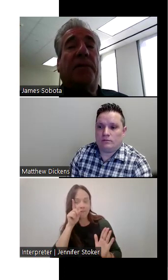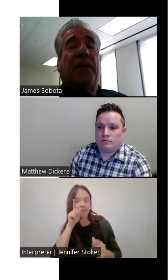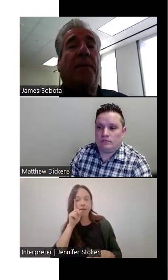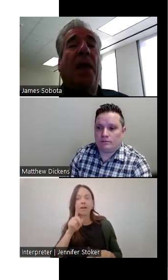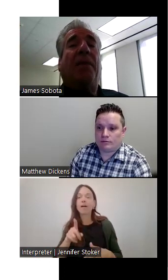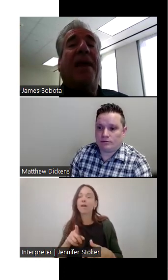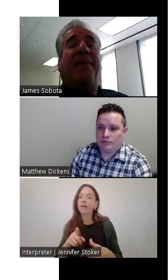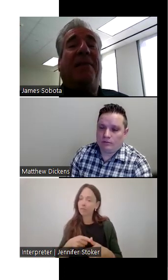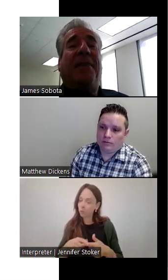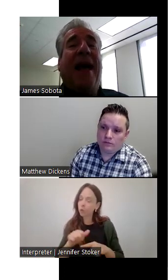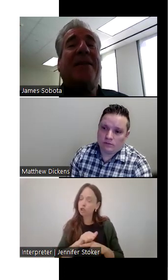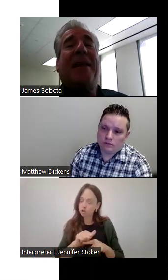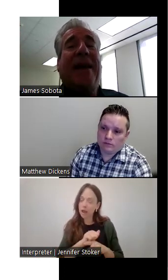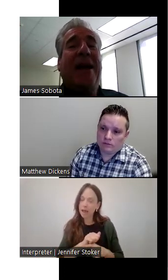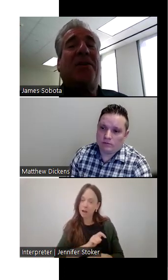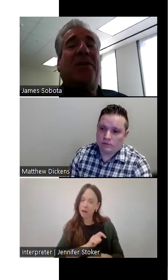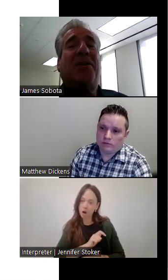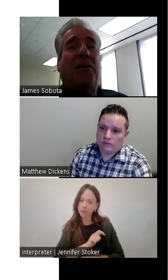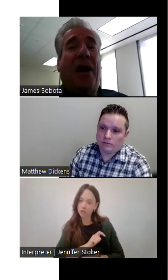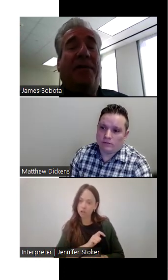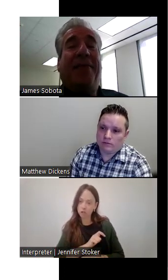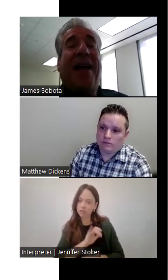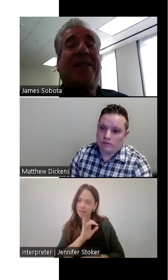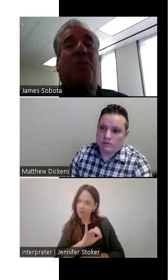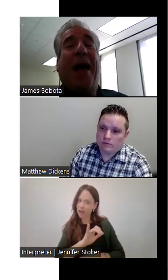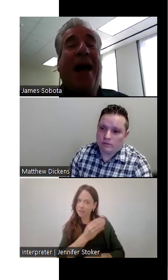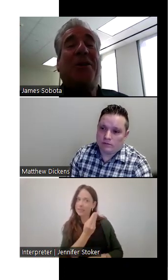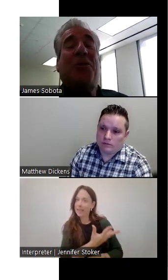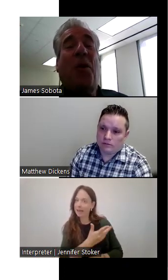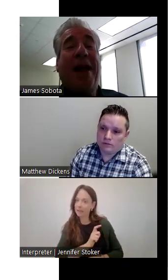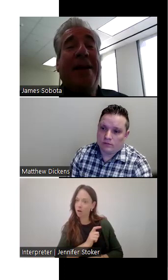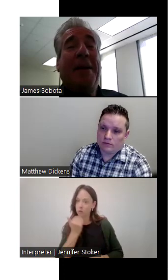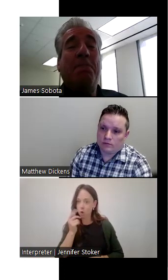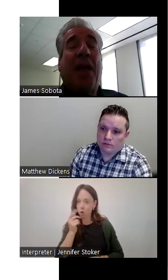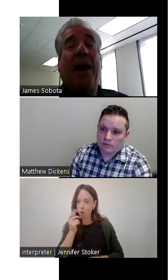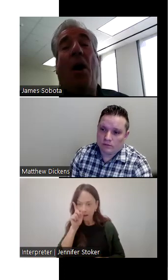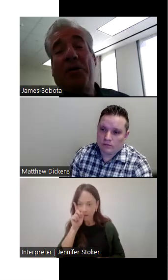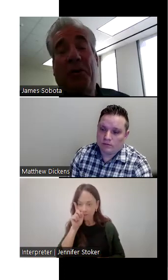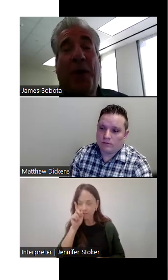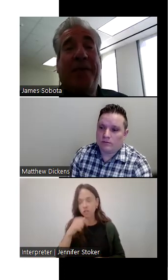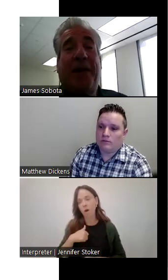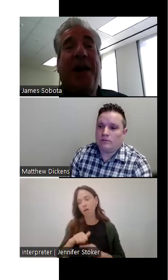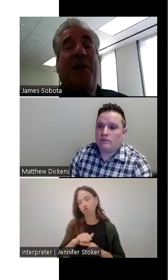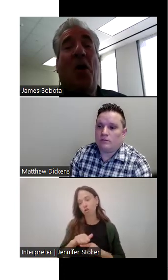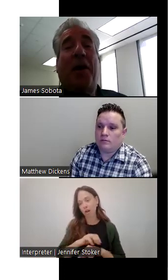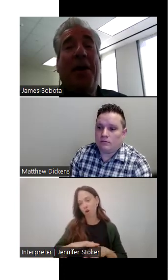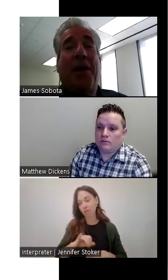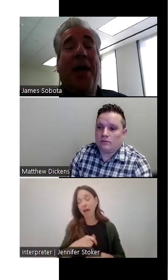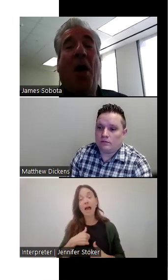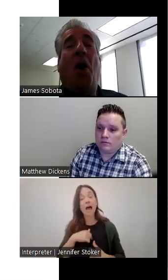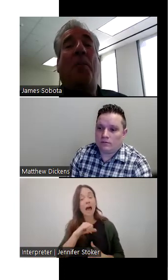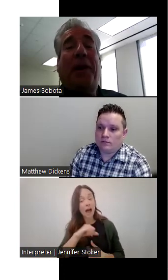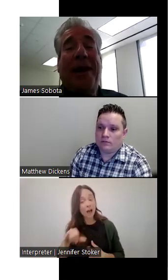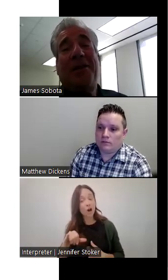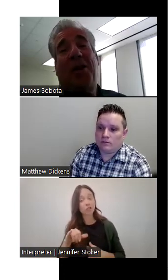officers. Then that's indication that they're deaf. And that's what I train. And I also train the deaf and hard of